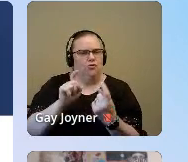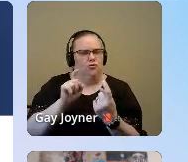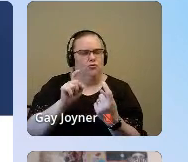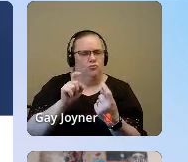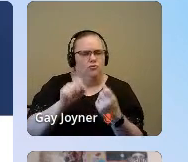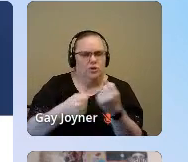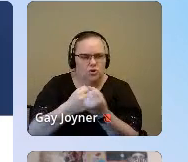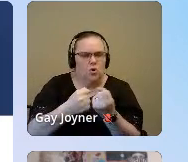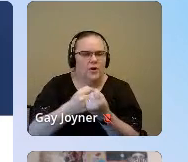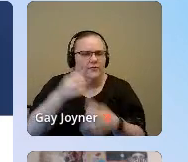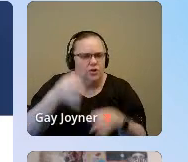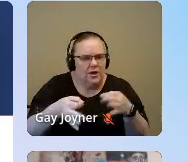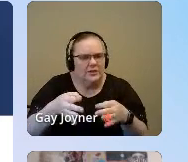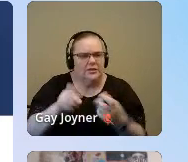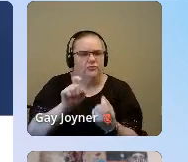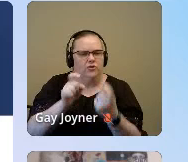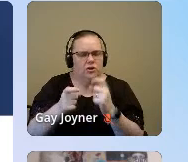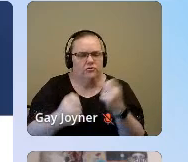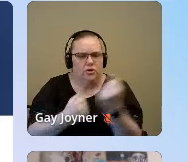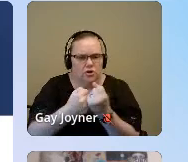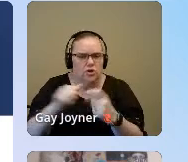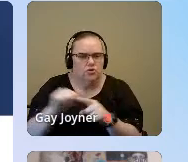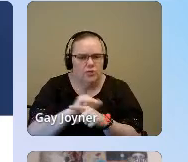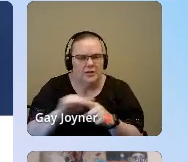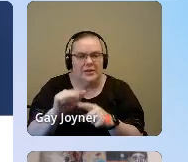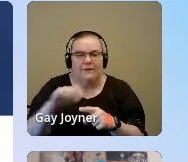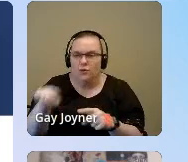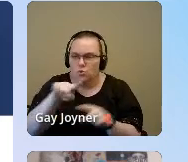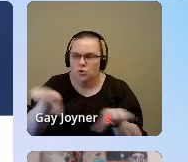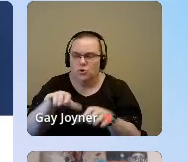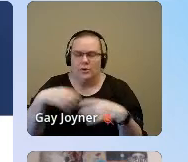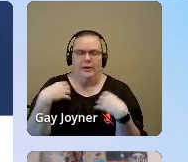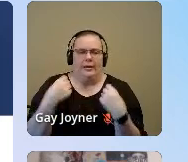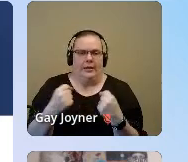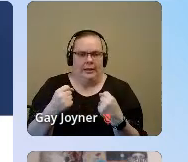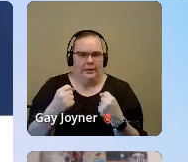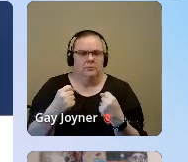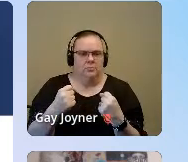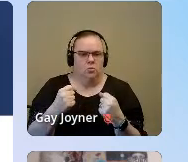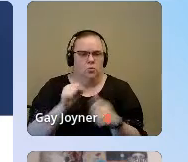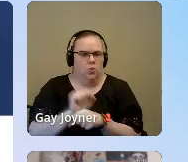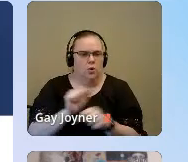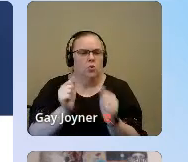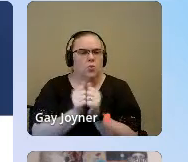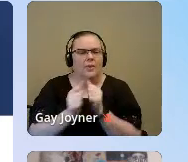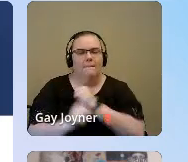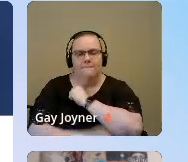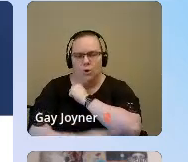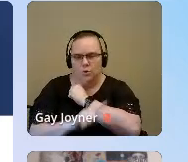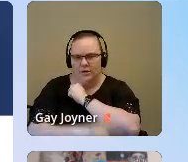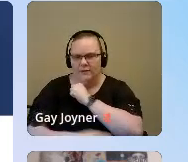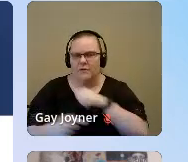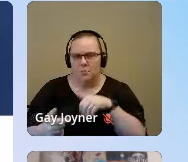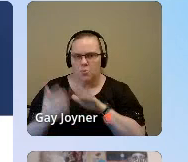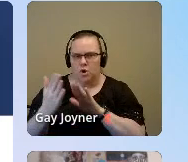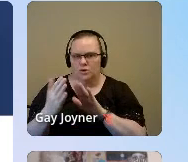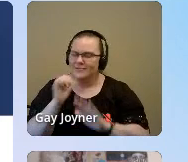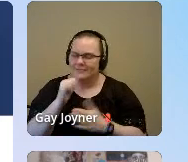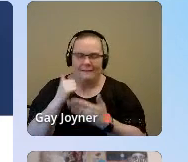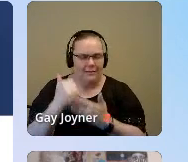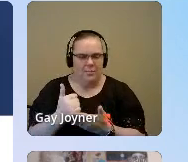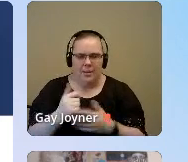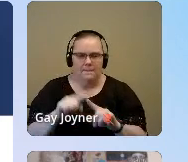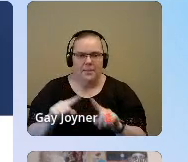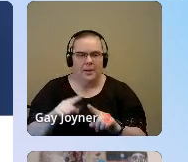And if you have a contract with a state or jails and you're doing healing work with punitive approaches, you're not helping. Ashley explained that because of past